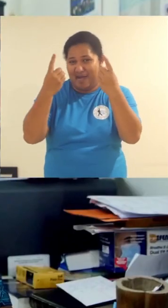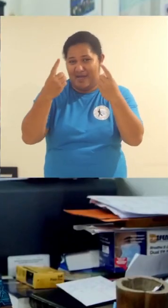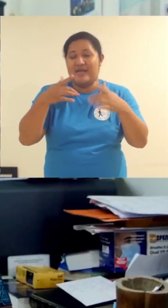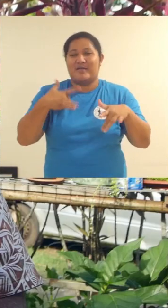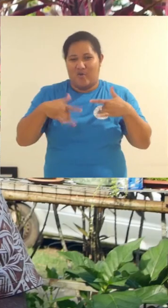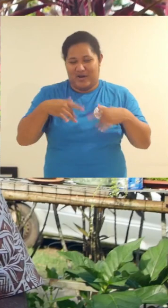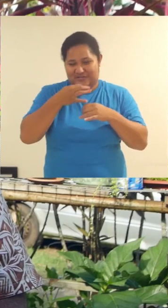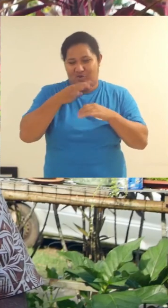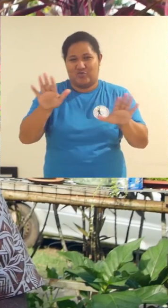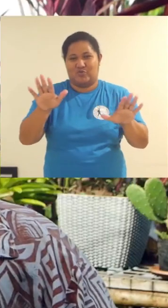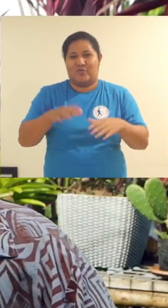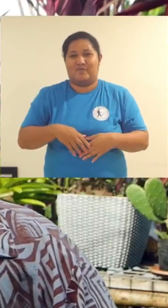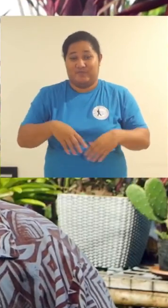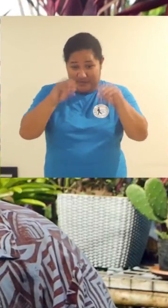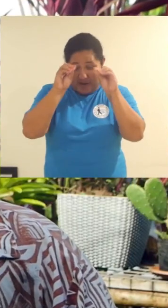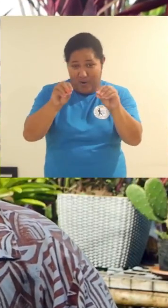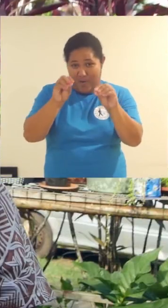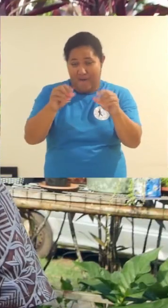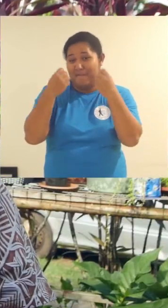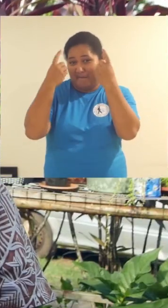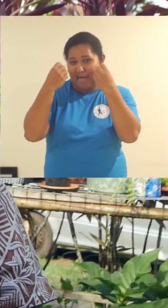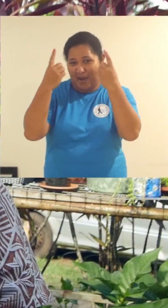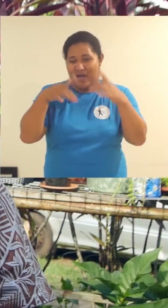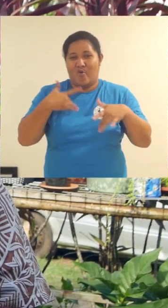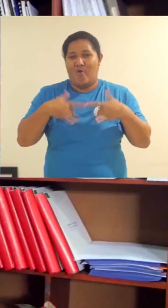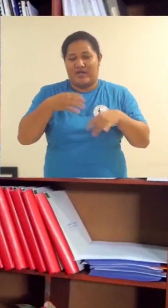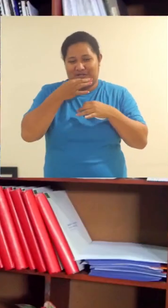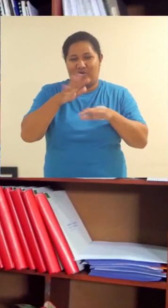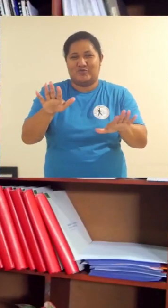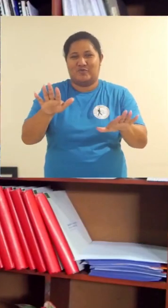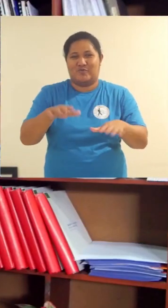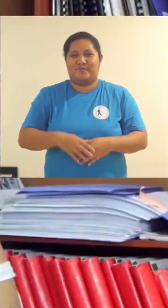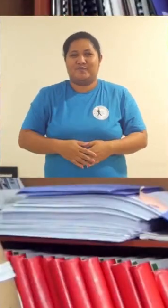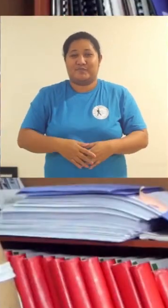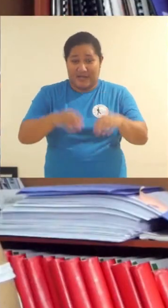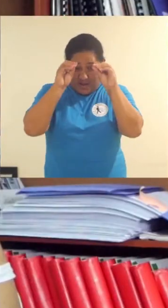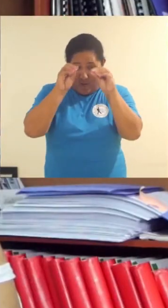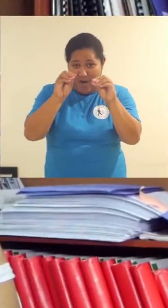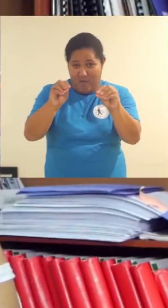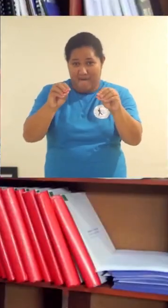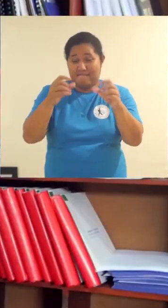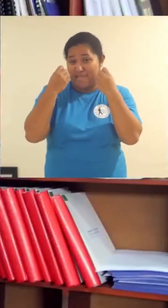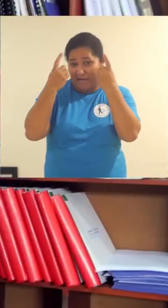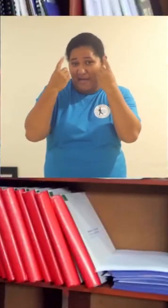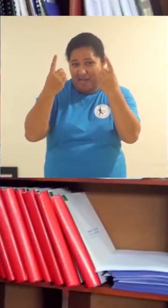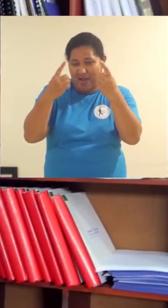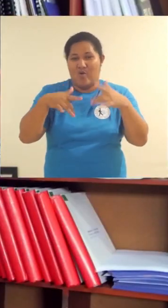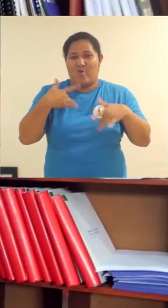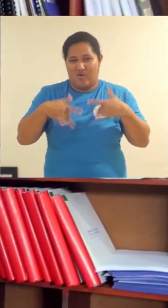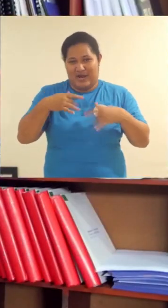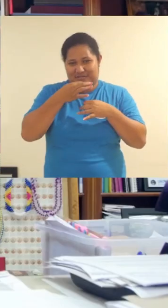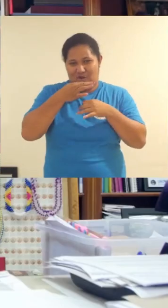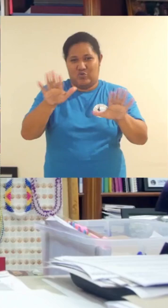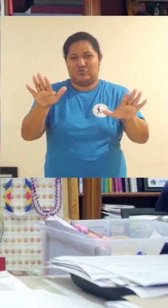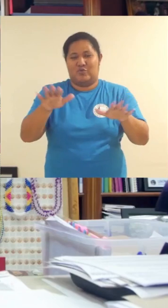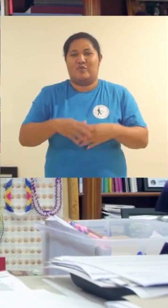money was supposed to our mama mama or a solo to our mama mama on a solo